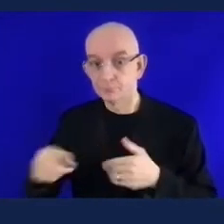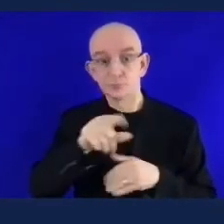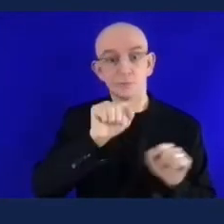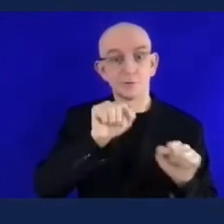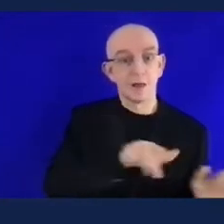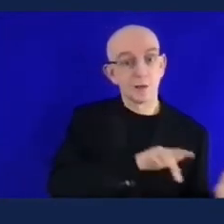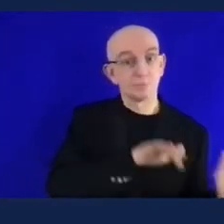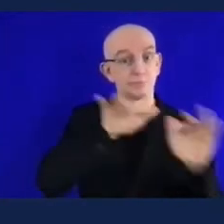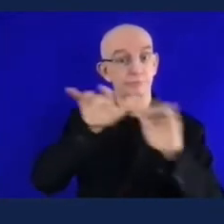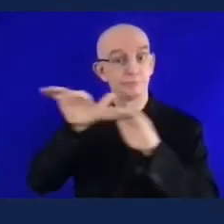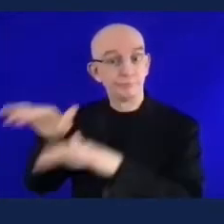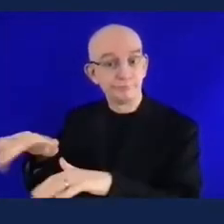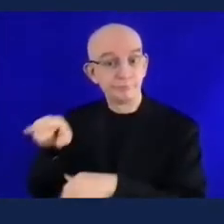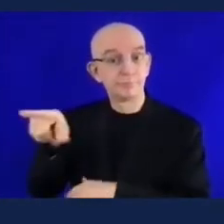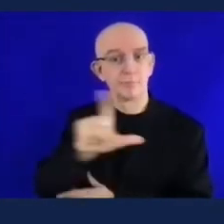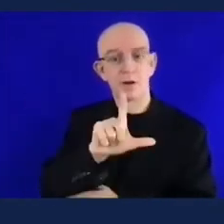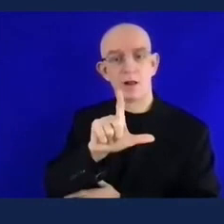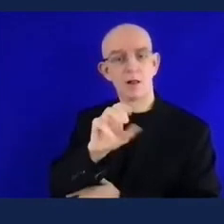so um